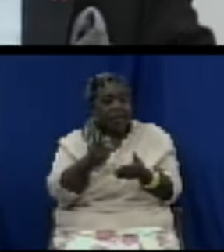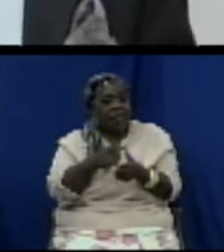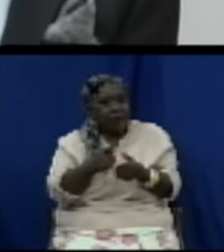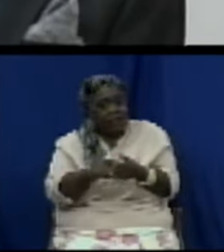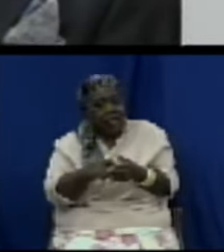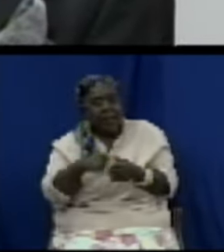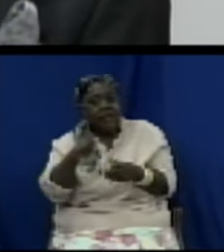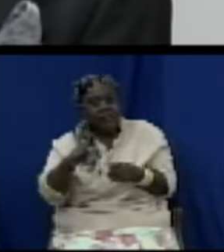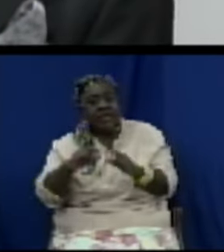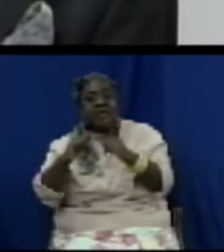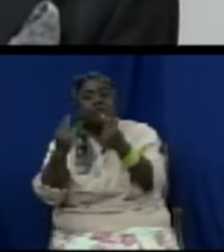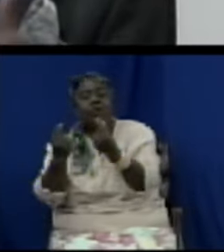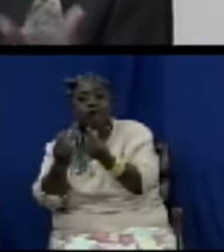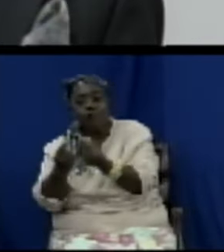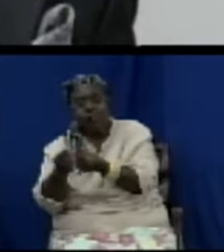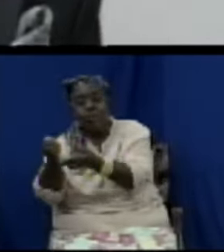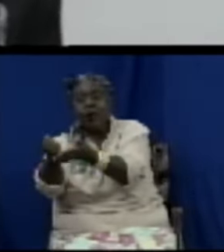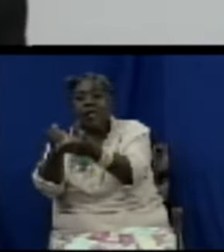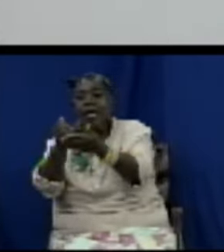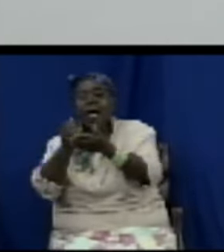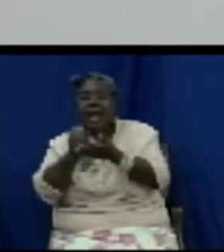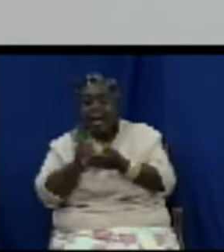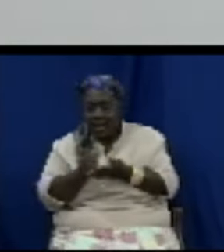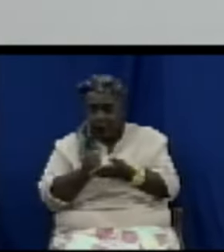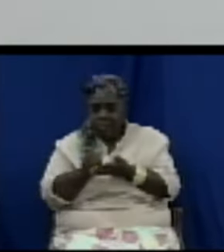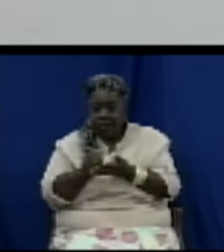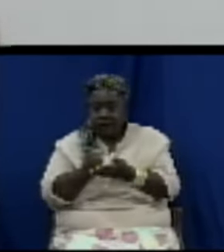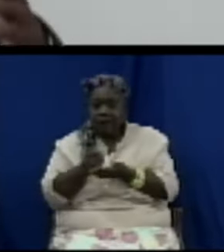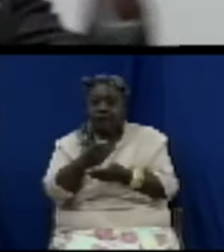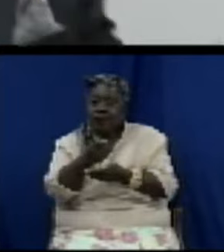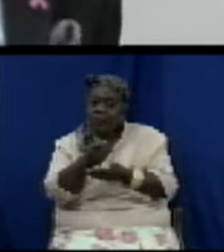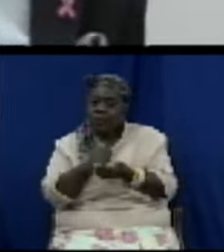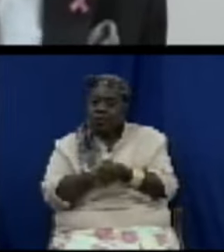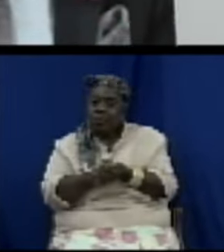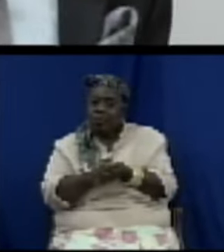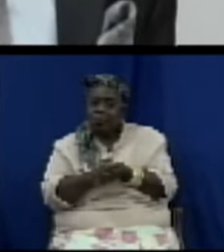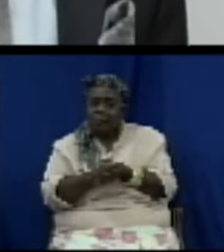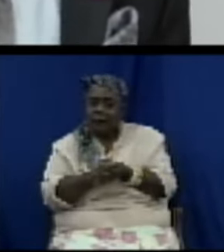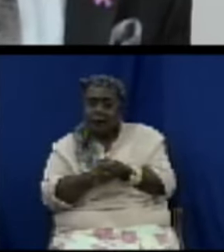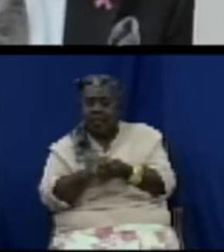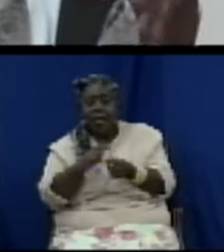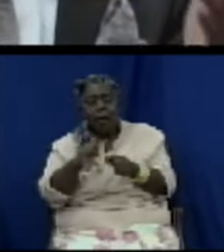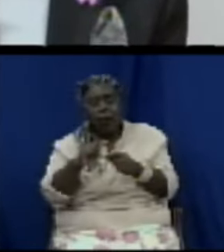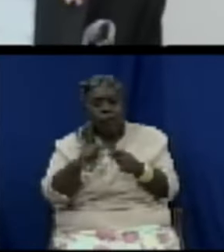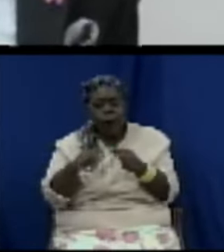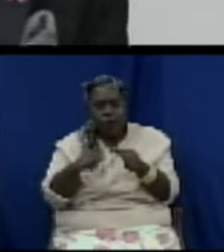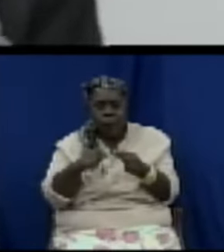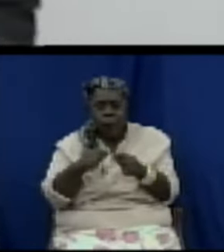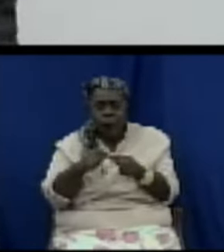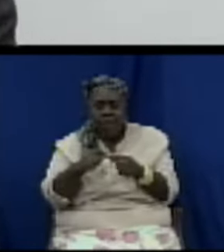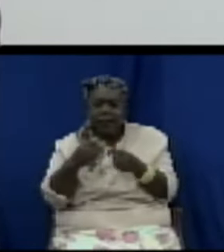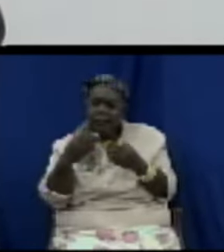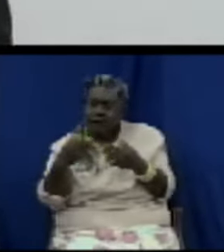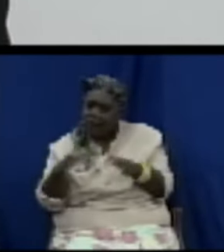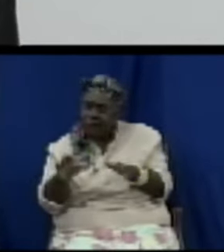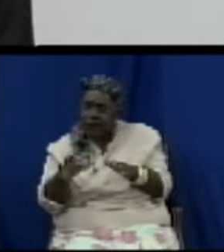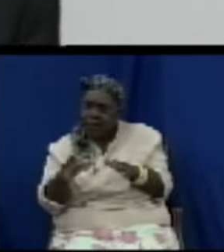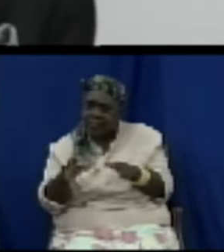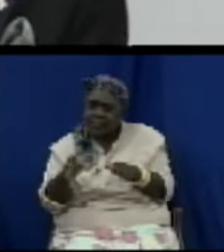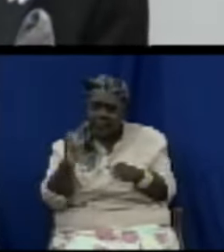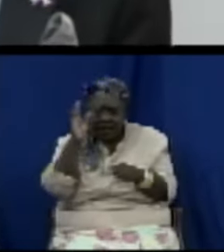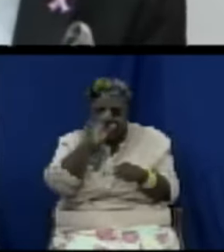whether there was really a violation of the act and whether a claim